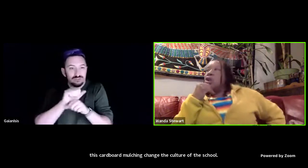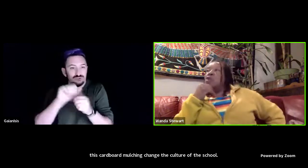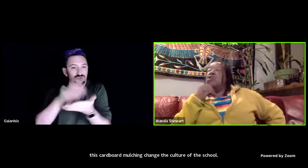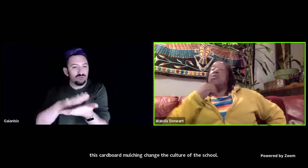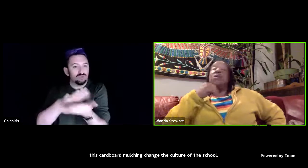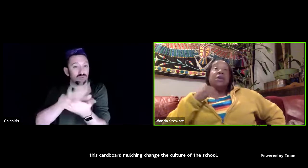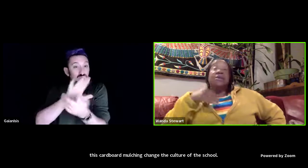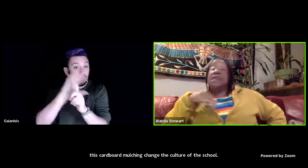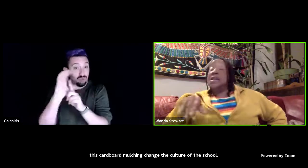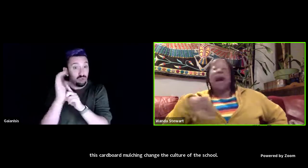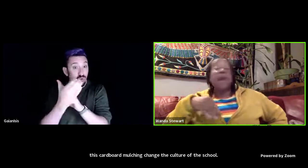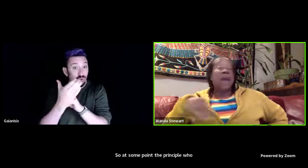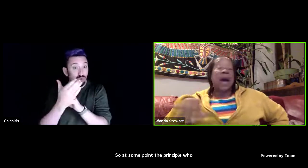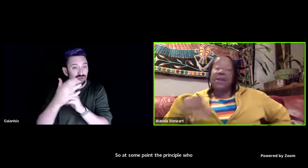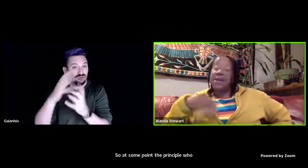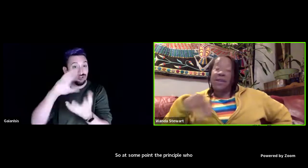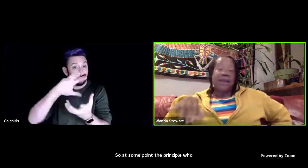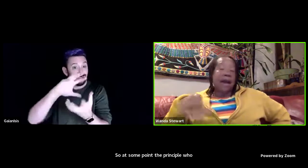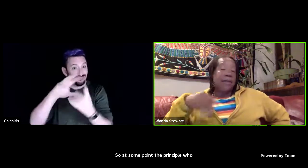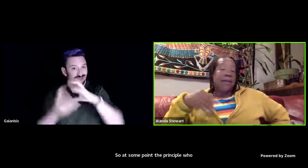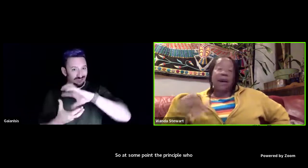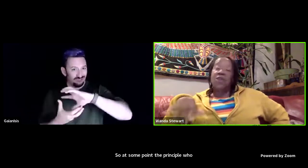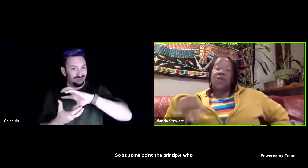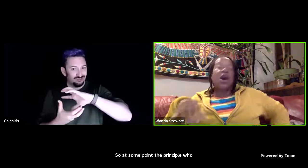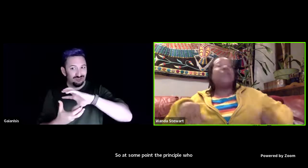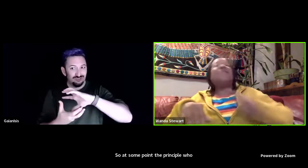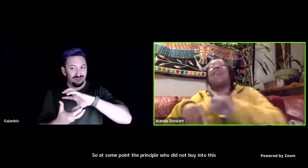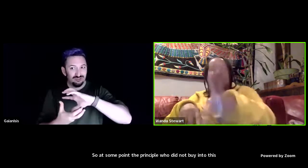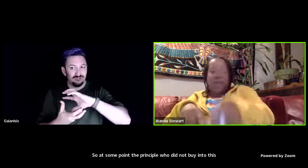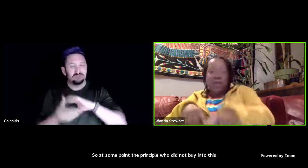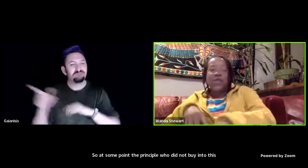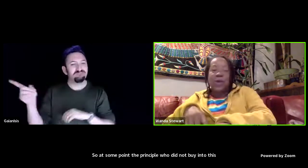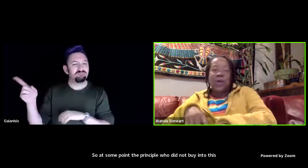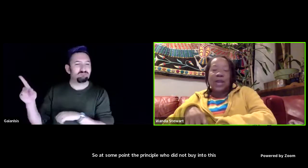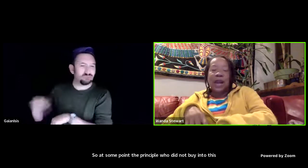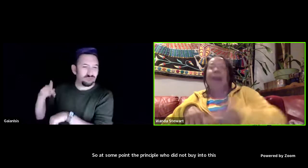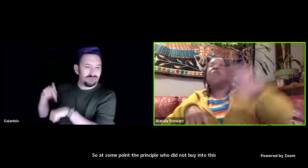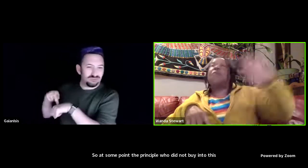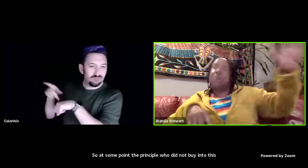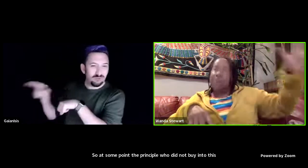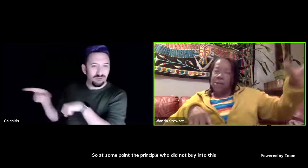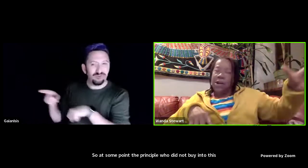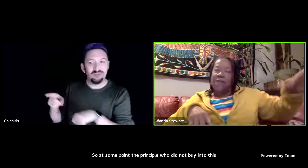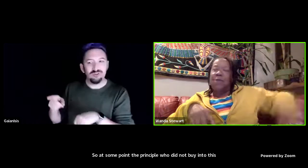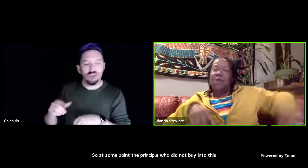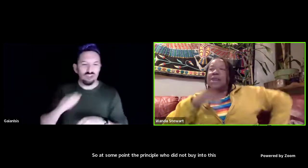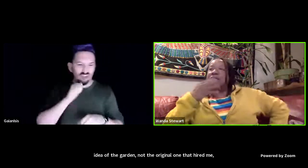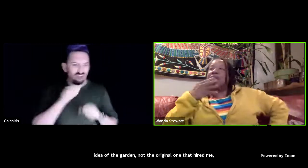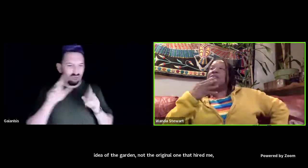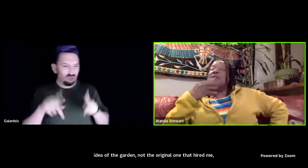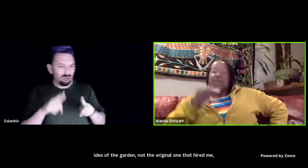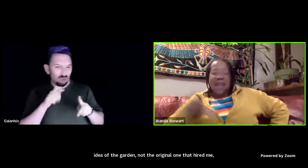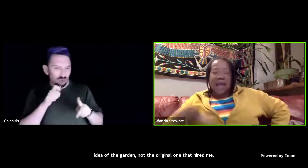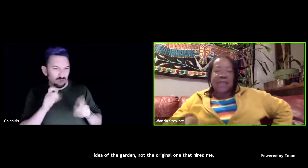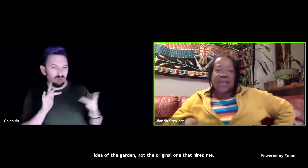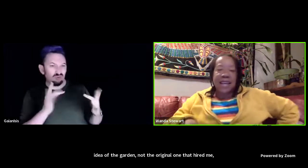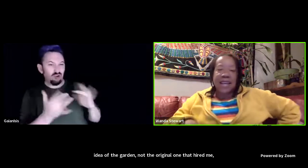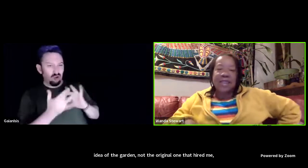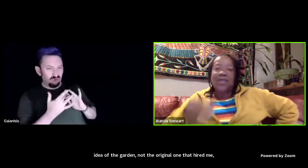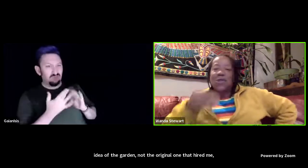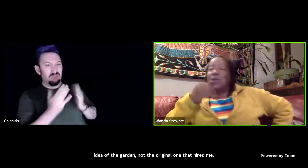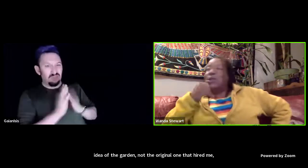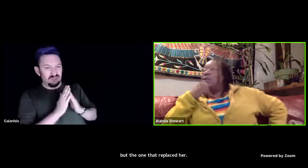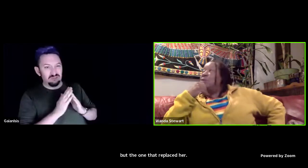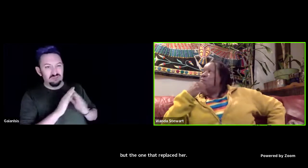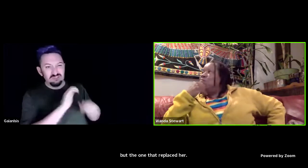who did not buy into this idea of the garden not the original one that hired me but the one that replaced her that's a